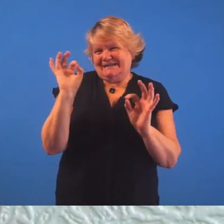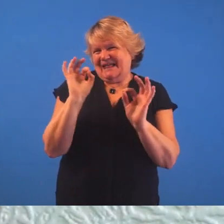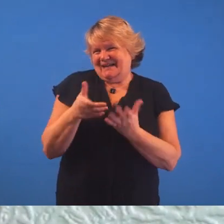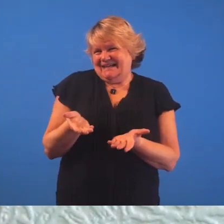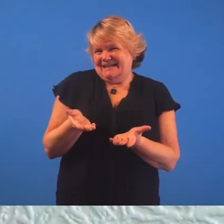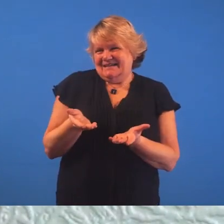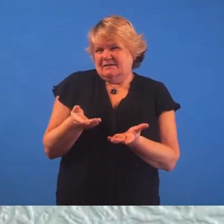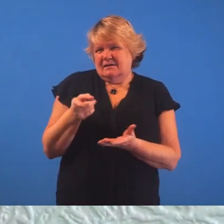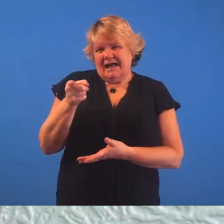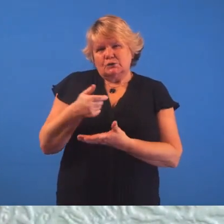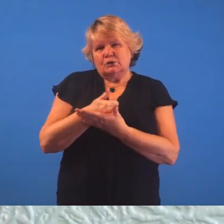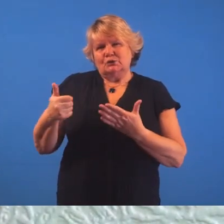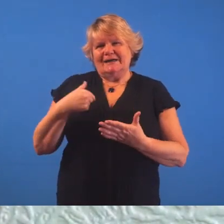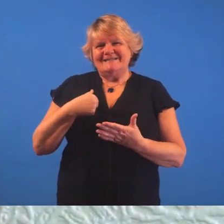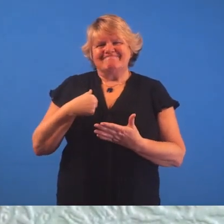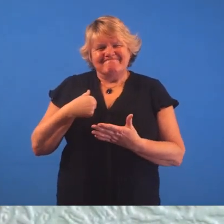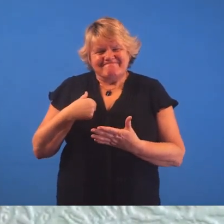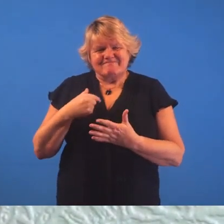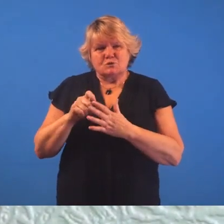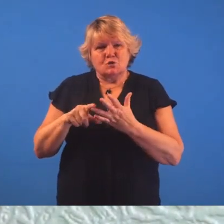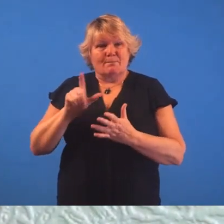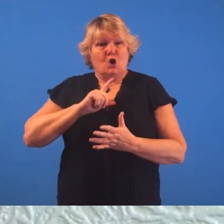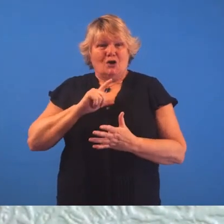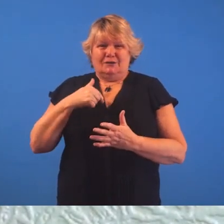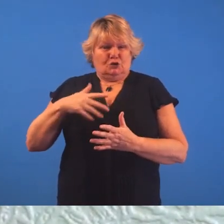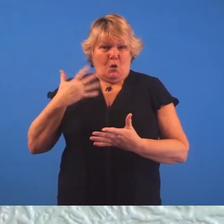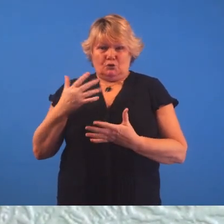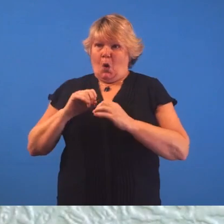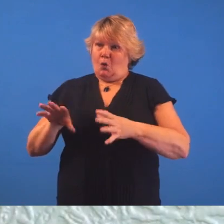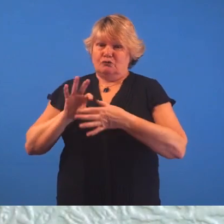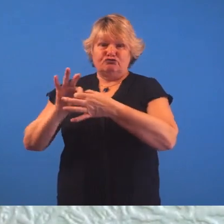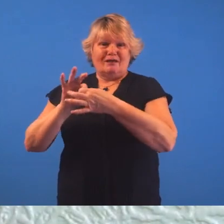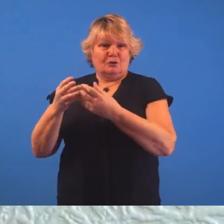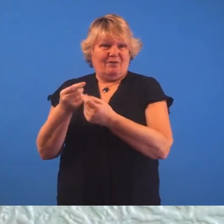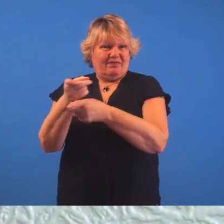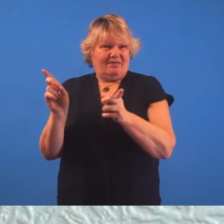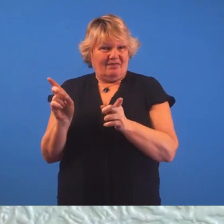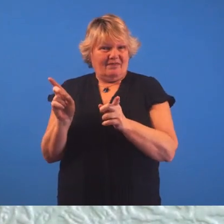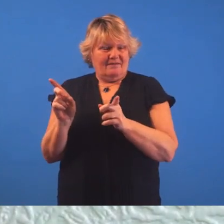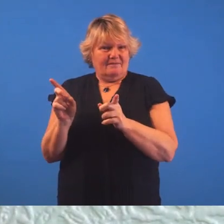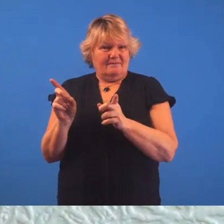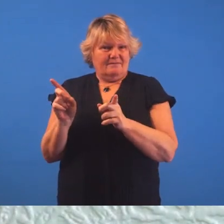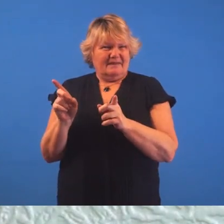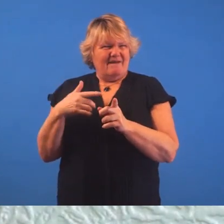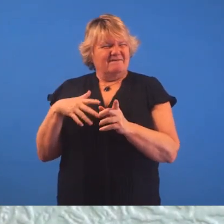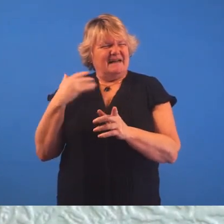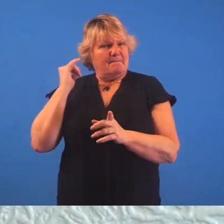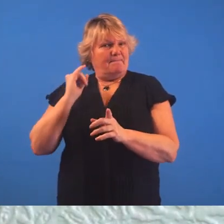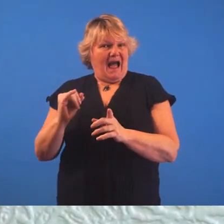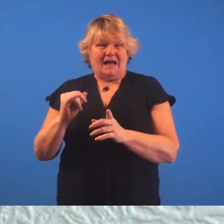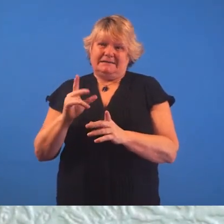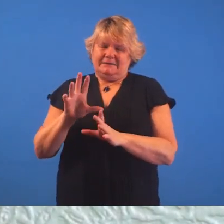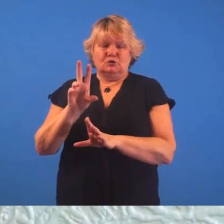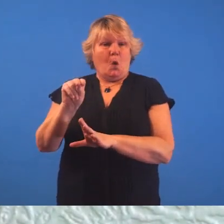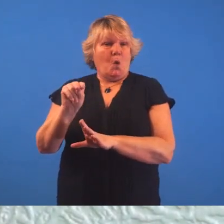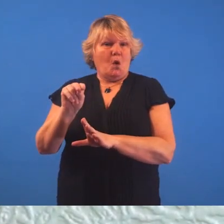it. That's the one that I tend to do because I don't want to lose the relationship with them. I always feel a bit